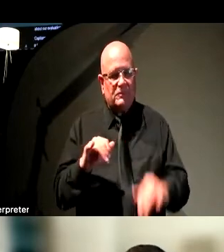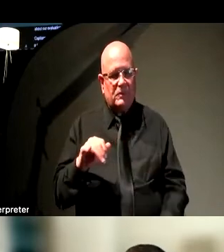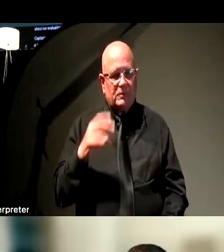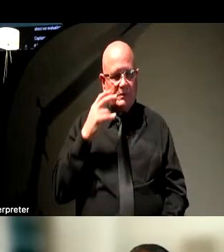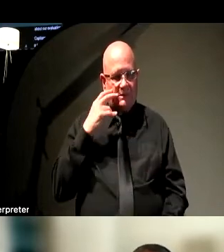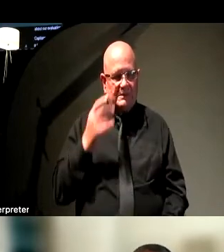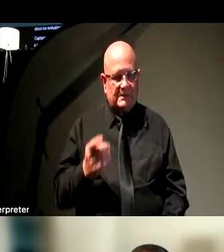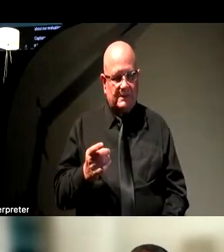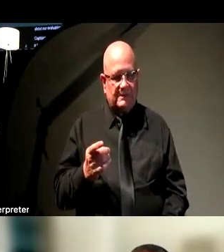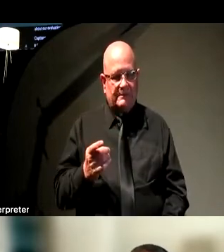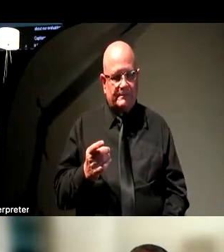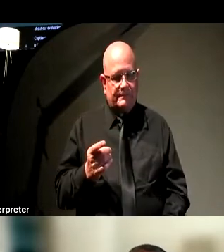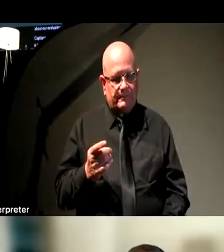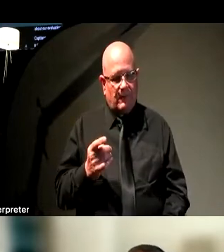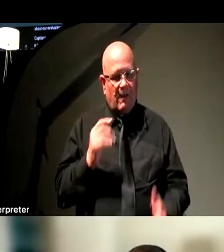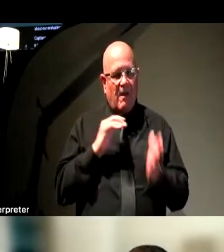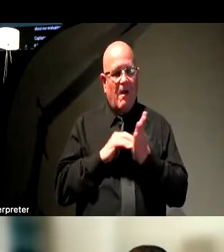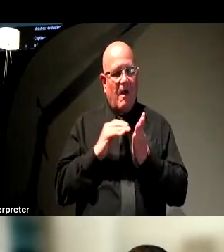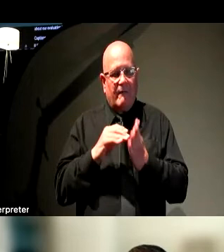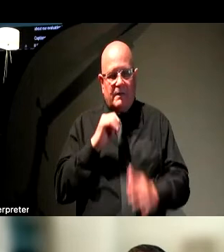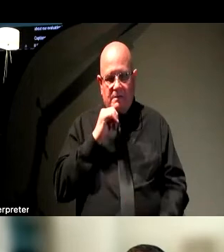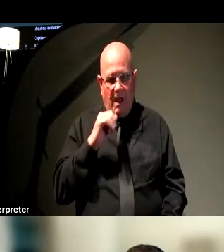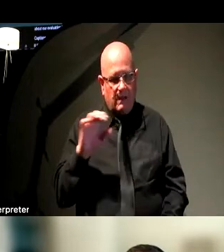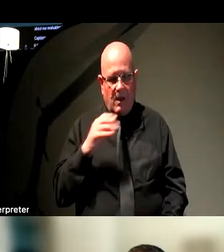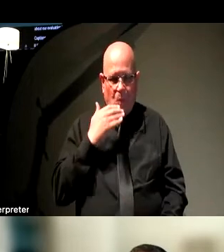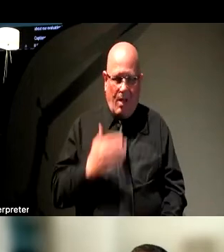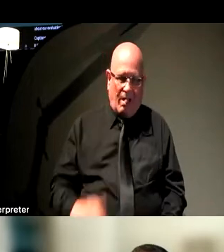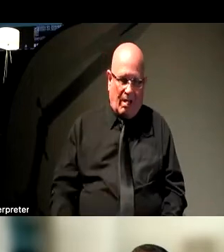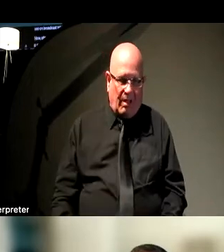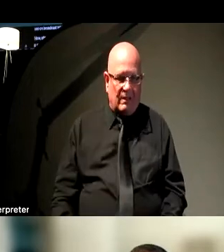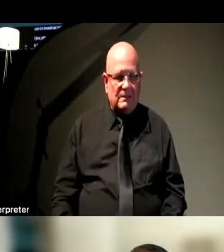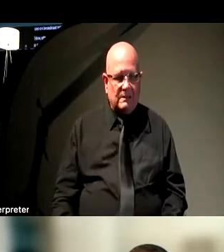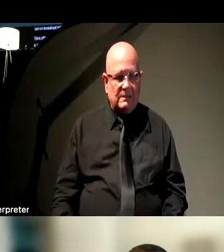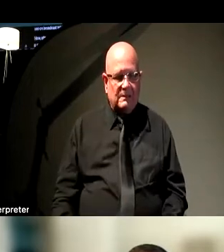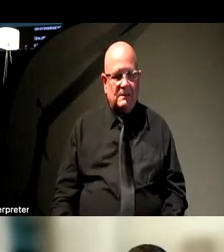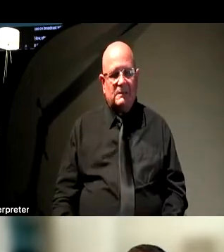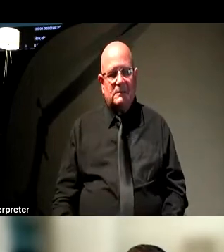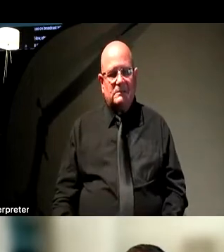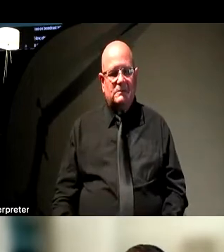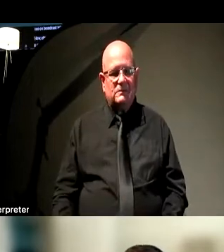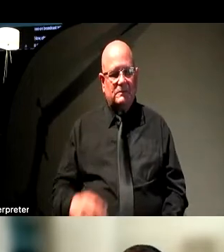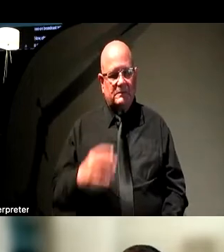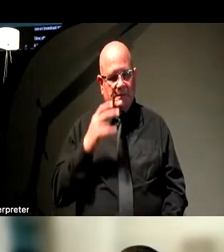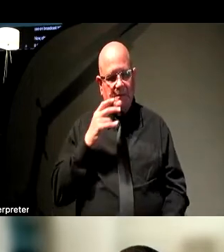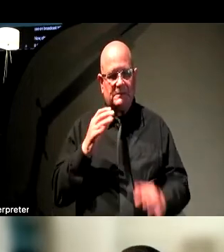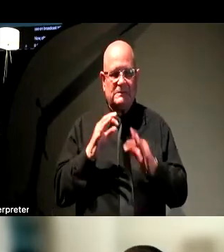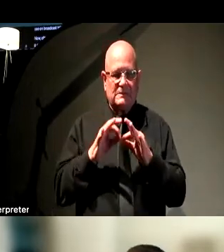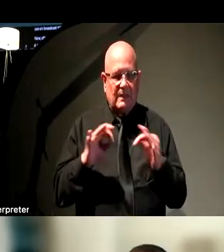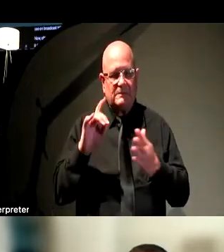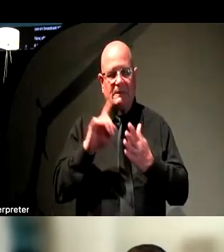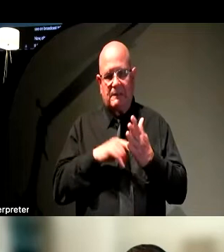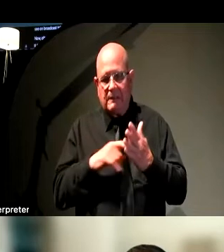oftentimes, they're not done that well. If you let YouTube create captions automatically and you actually read them, you're going to